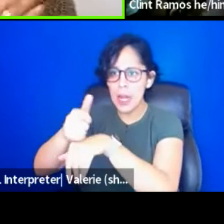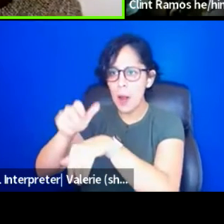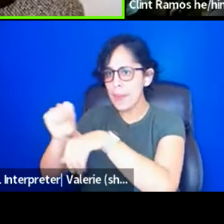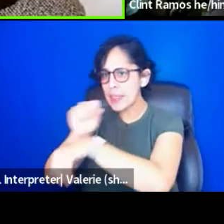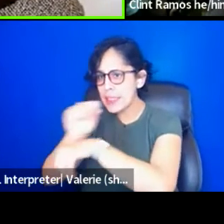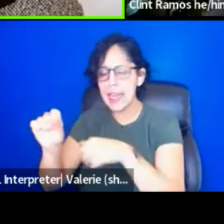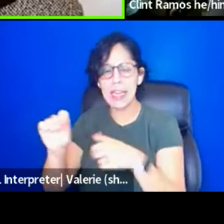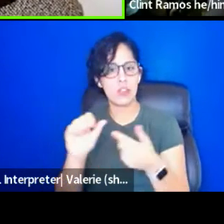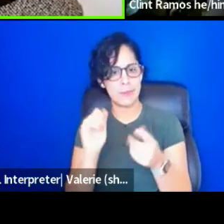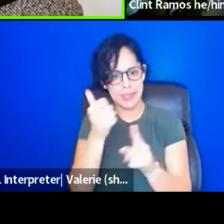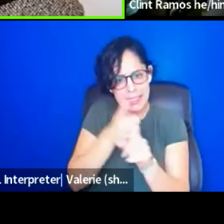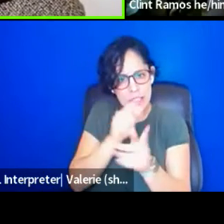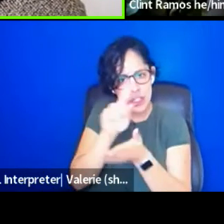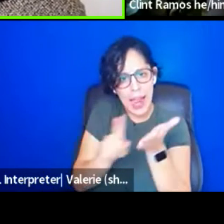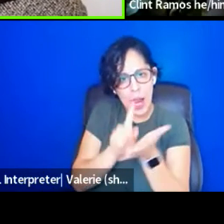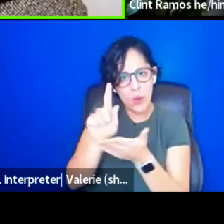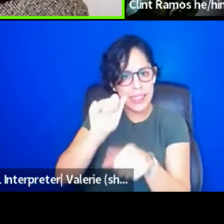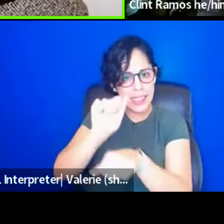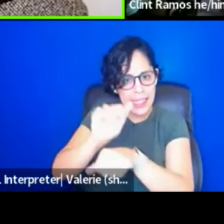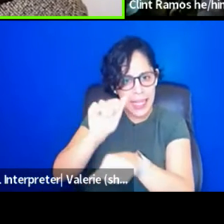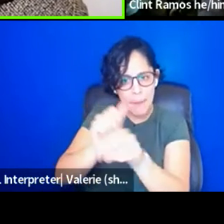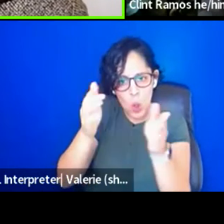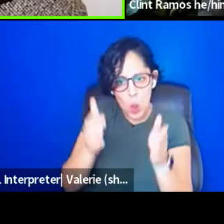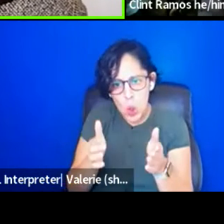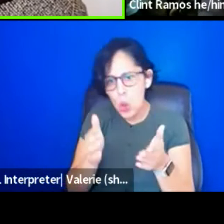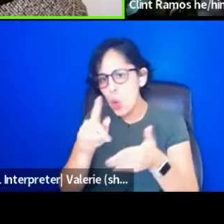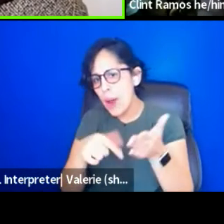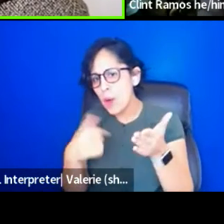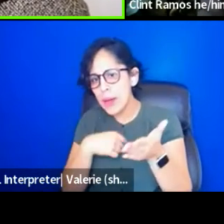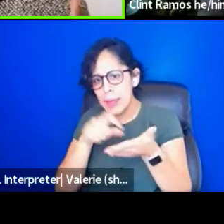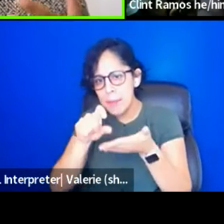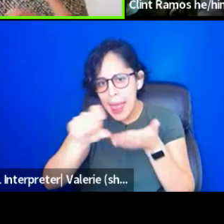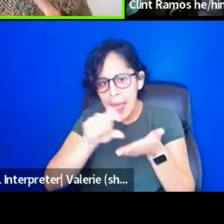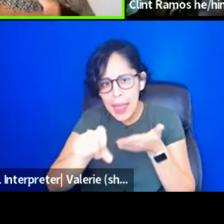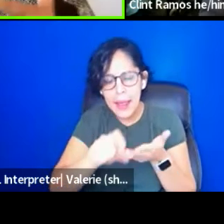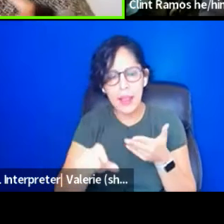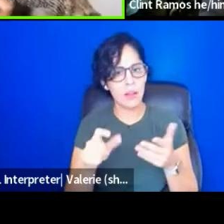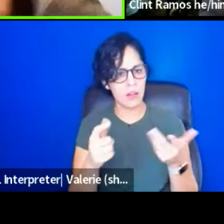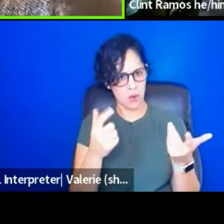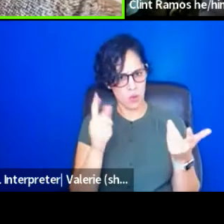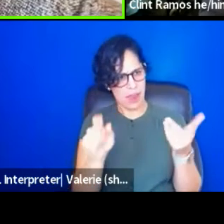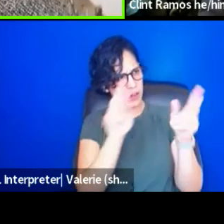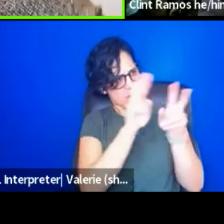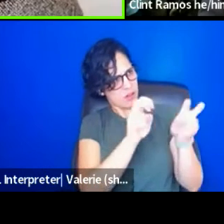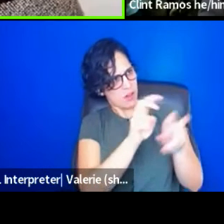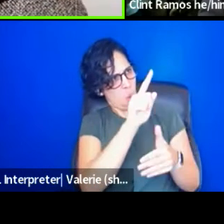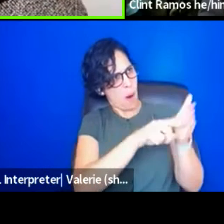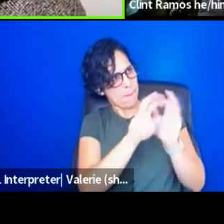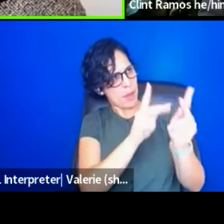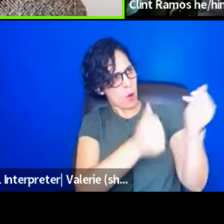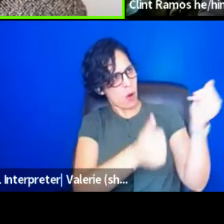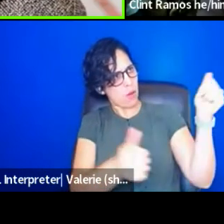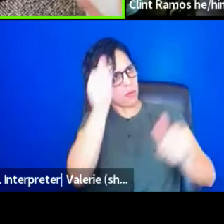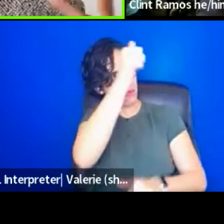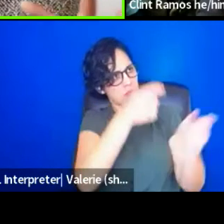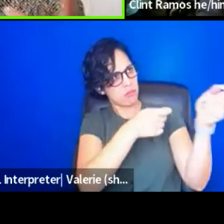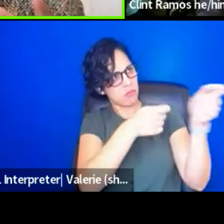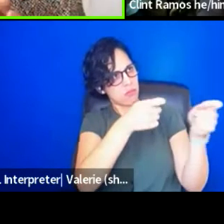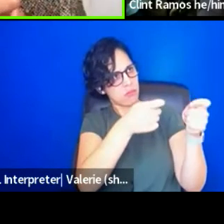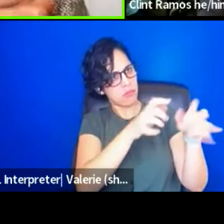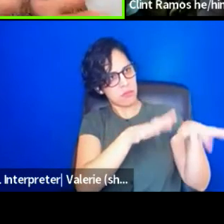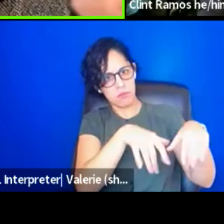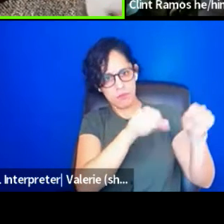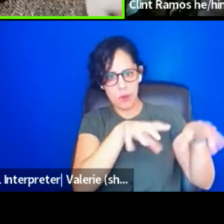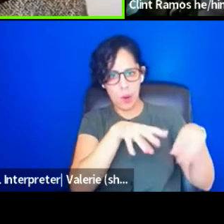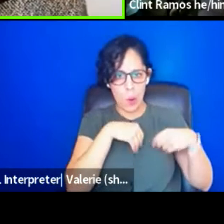each hourly labor to like, what are the people at the top making? And, and how we examine all of that, so that we